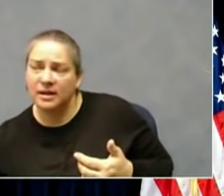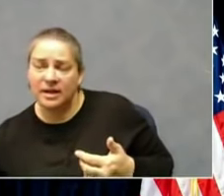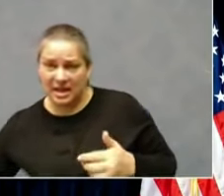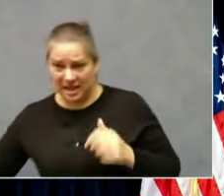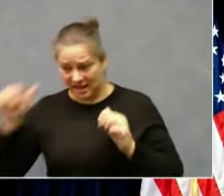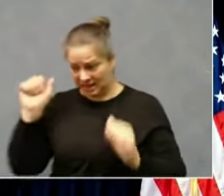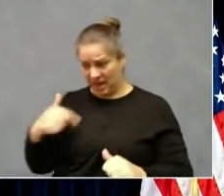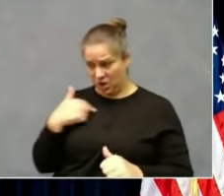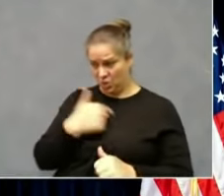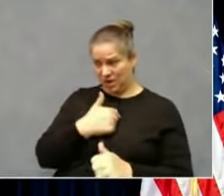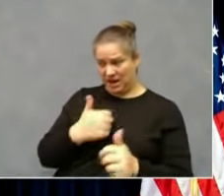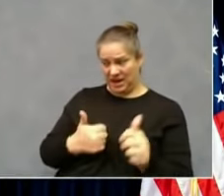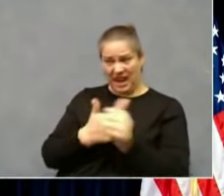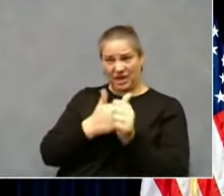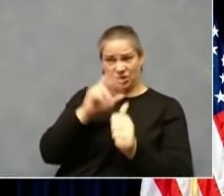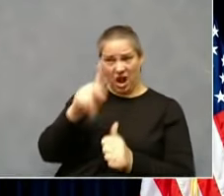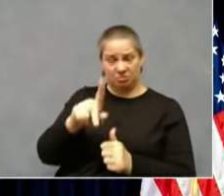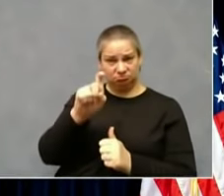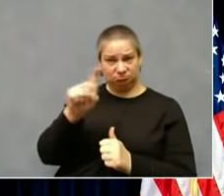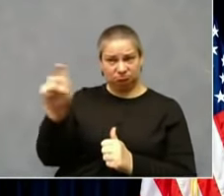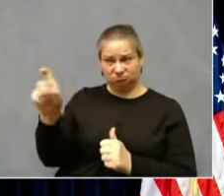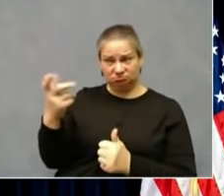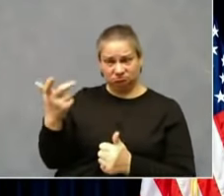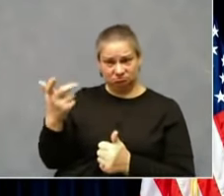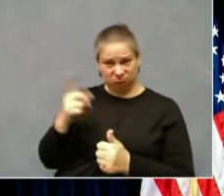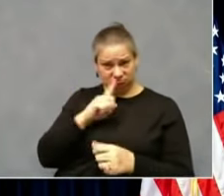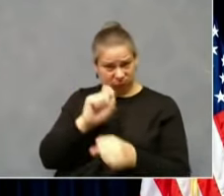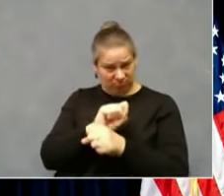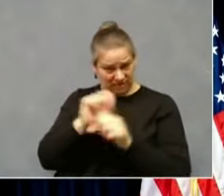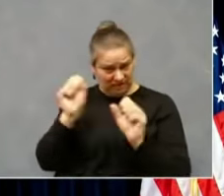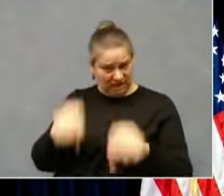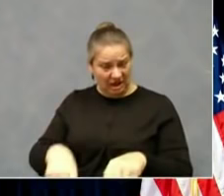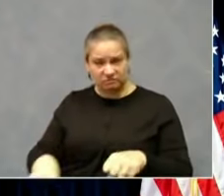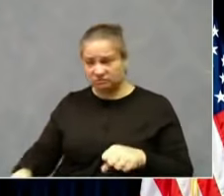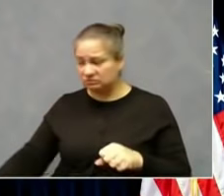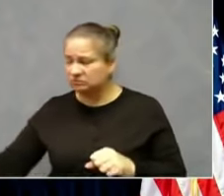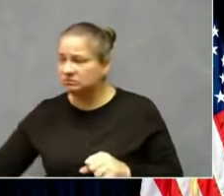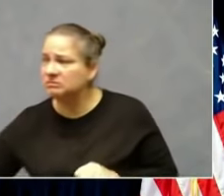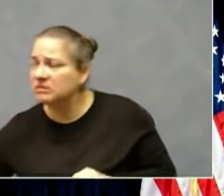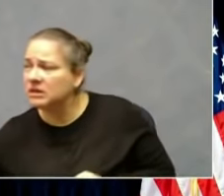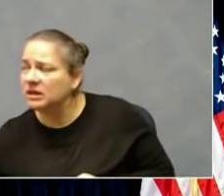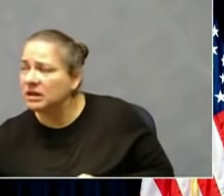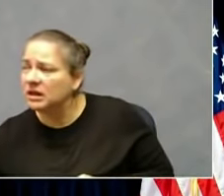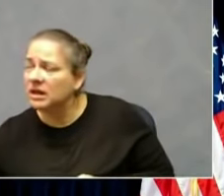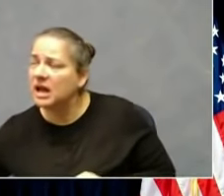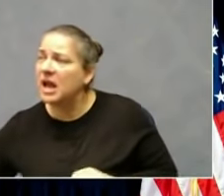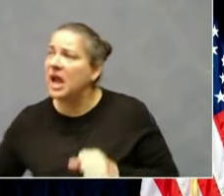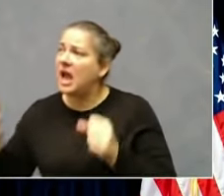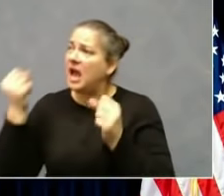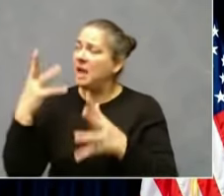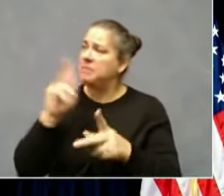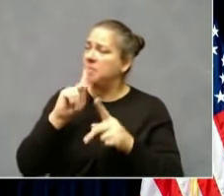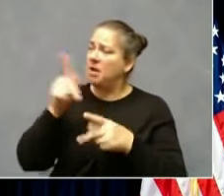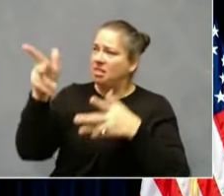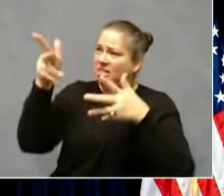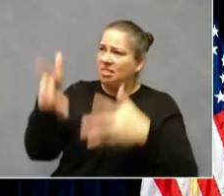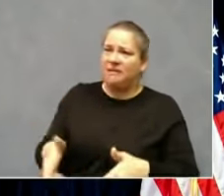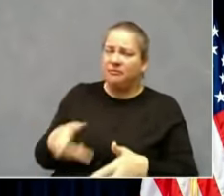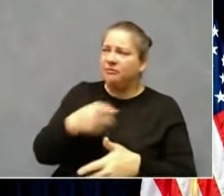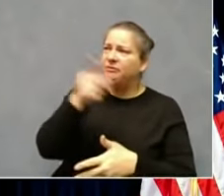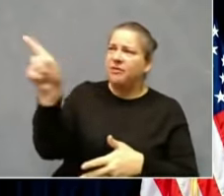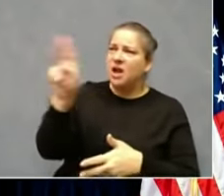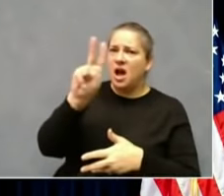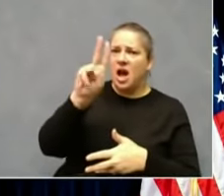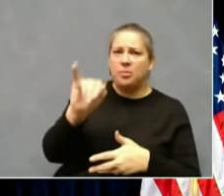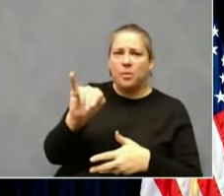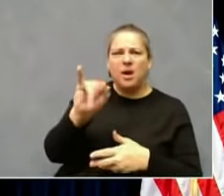help? How many people are actually working on claims at this time? And what would you say to someone like Kimberly Turner, who filed in July and